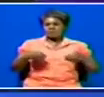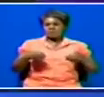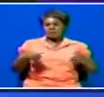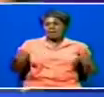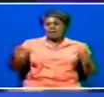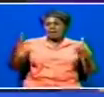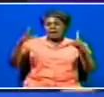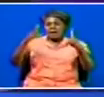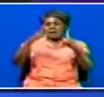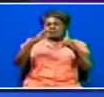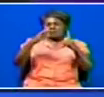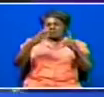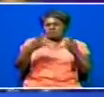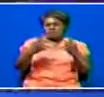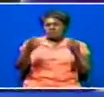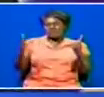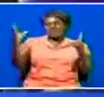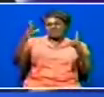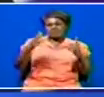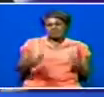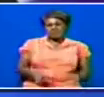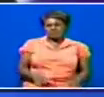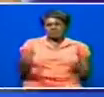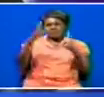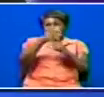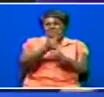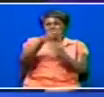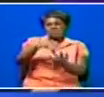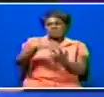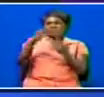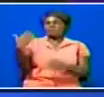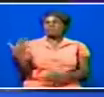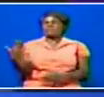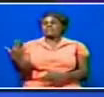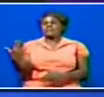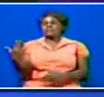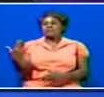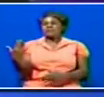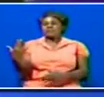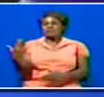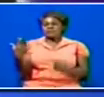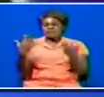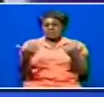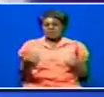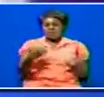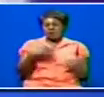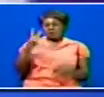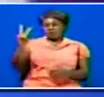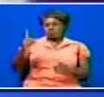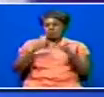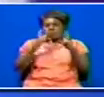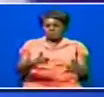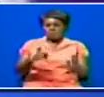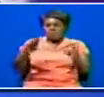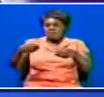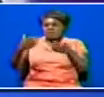made a tremendous effort or have achieved something unique or anything unique so far. And so far we have had two awards that have been